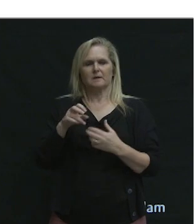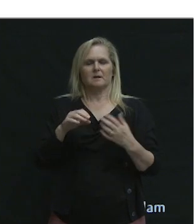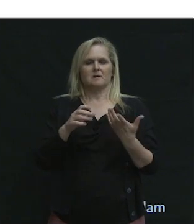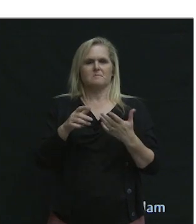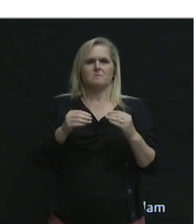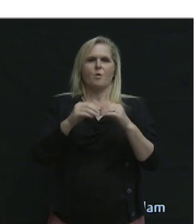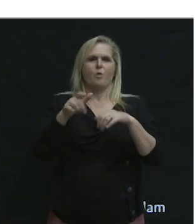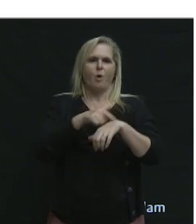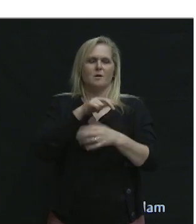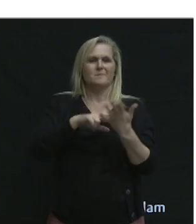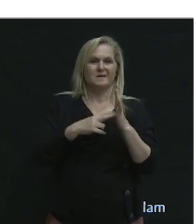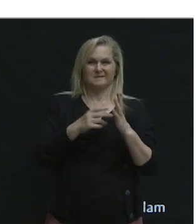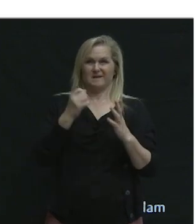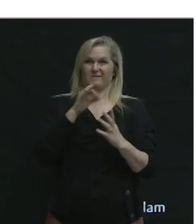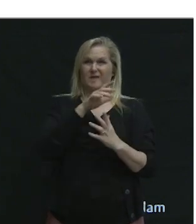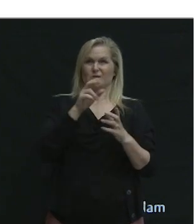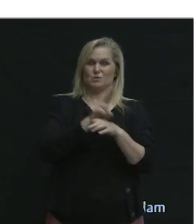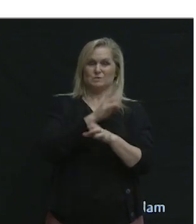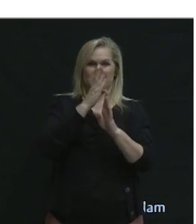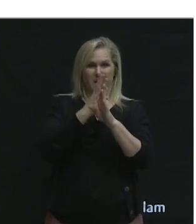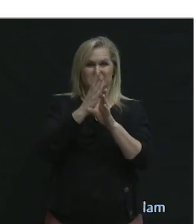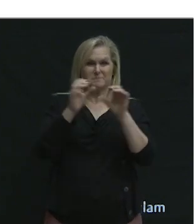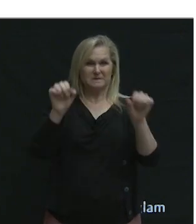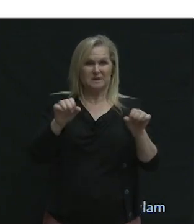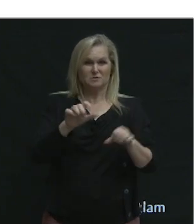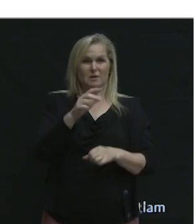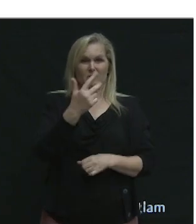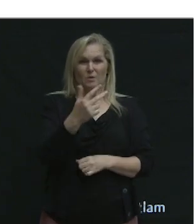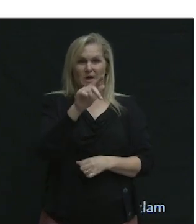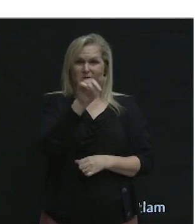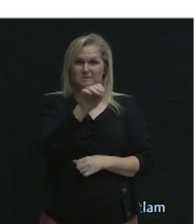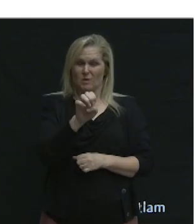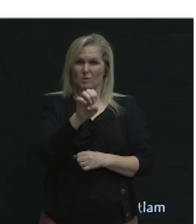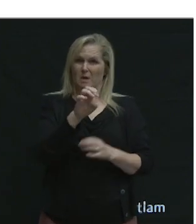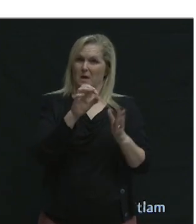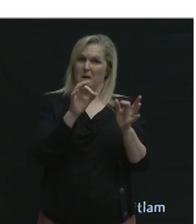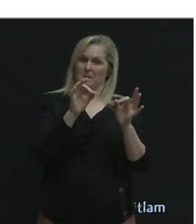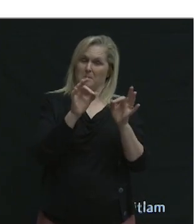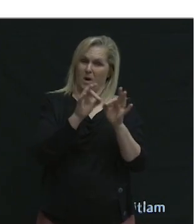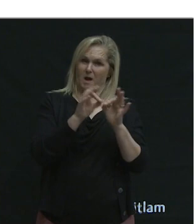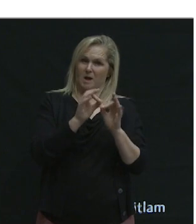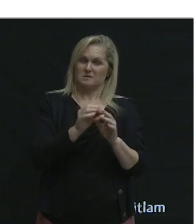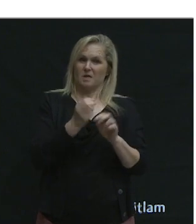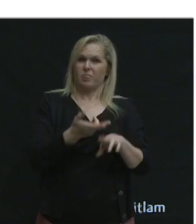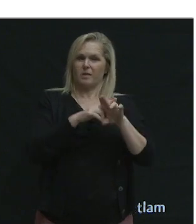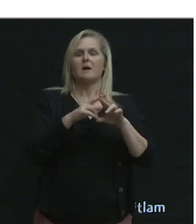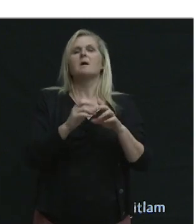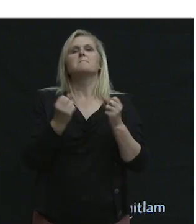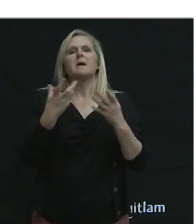fares. Many of us immigrants or refugees are finding ourselves in this kind of difficult situation.